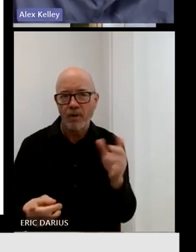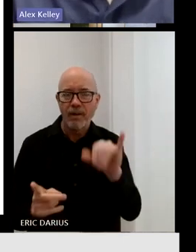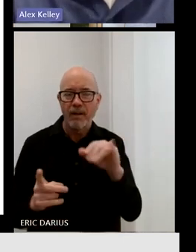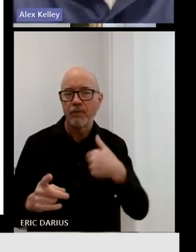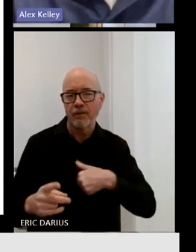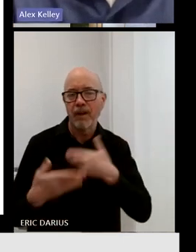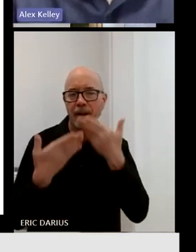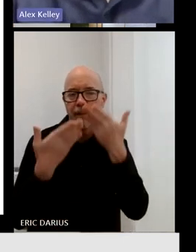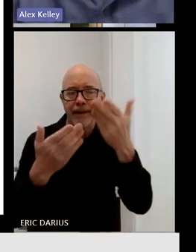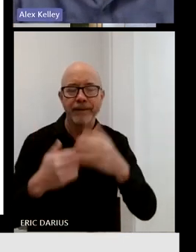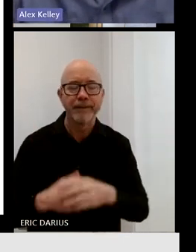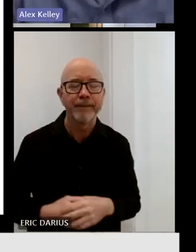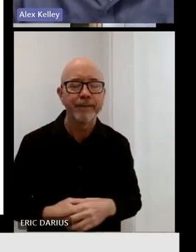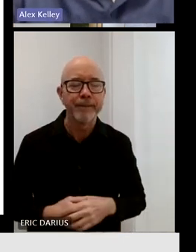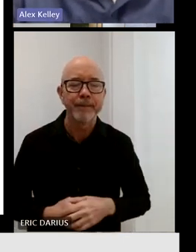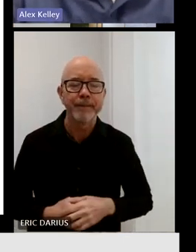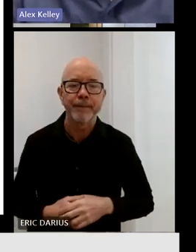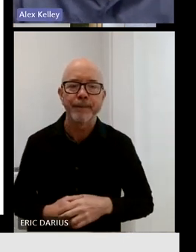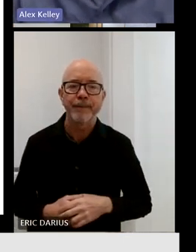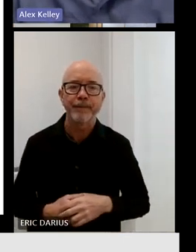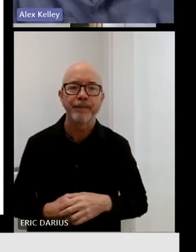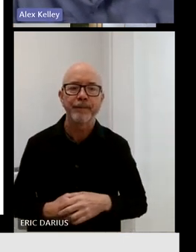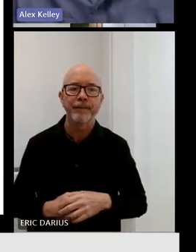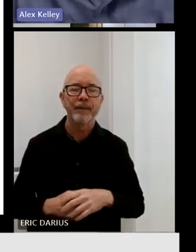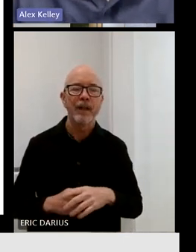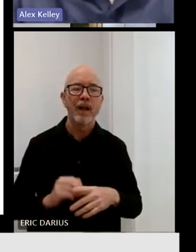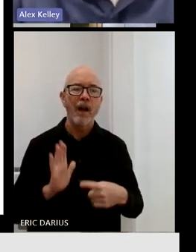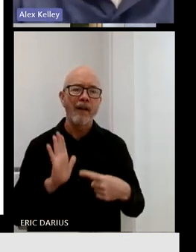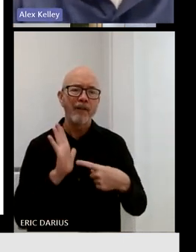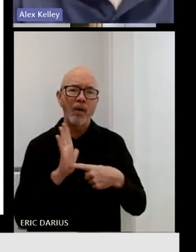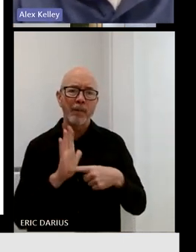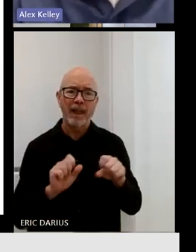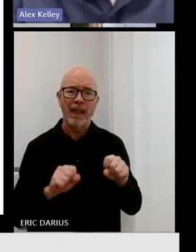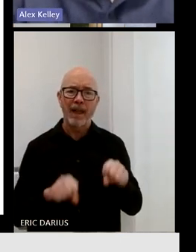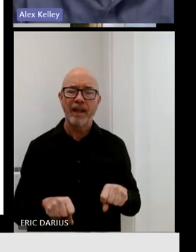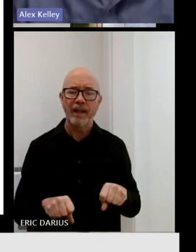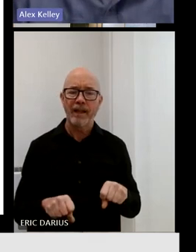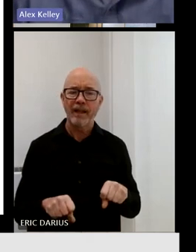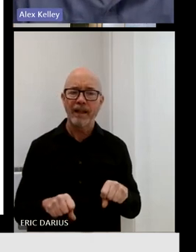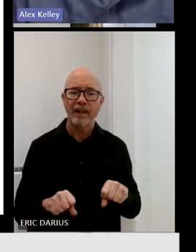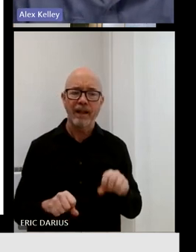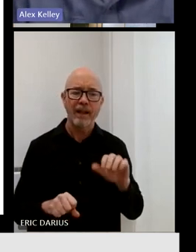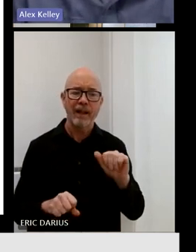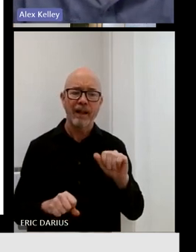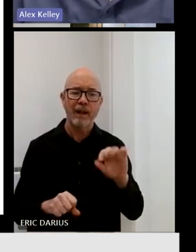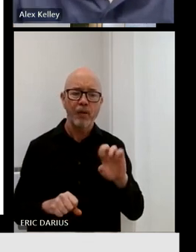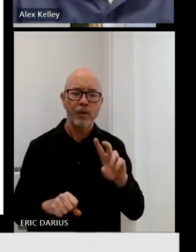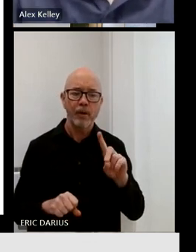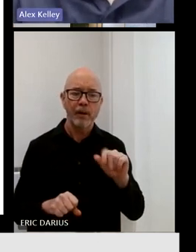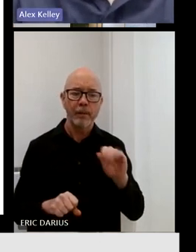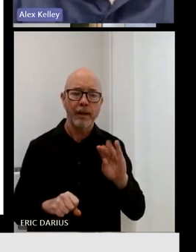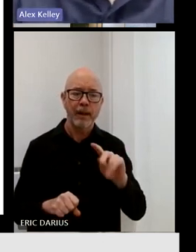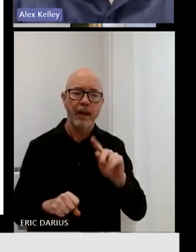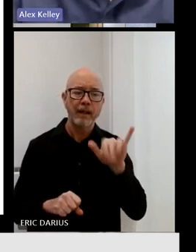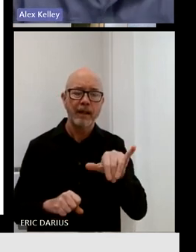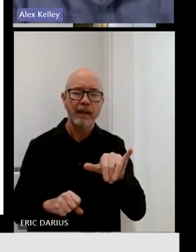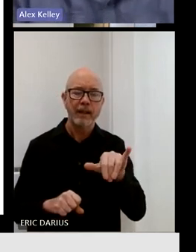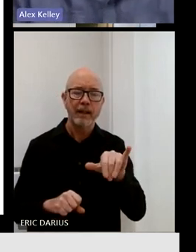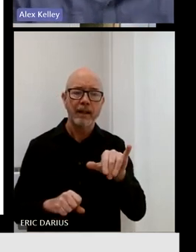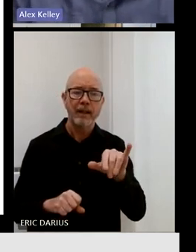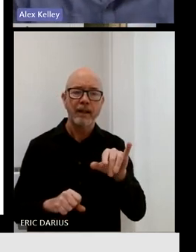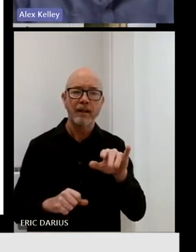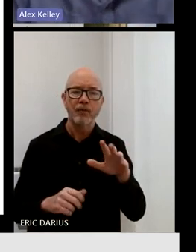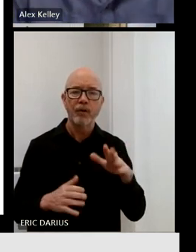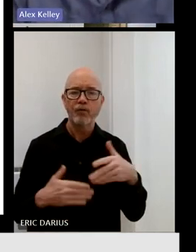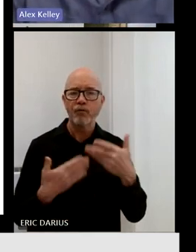On the affordability front, we are recommending that the states, first of all,